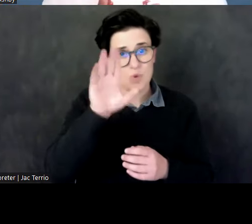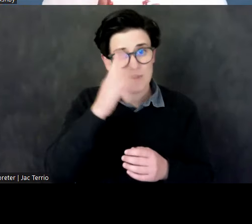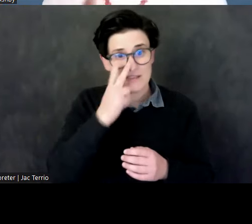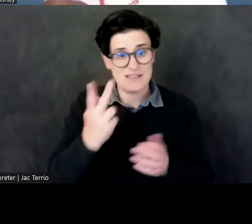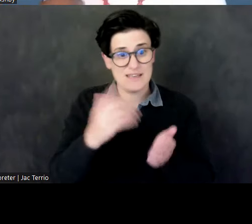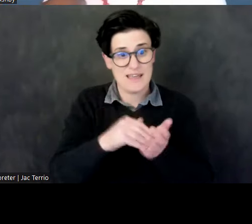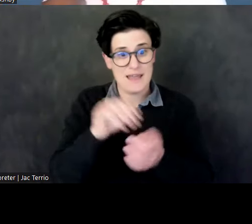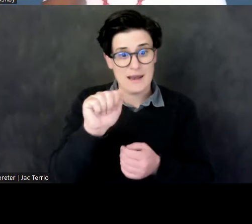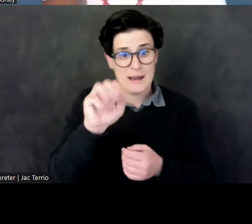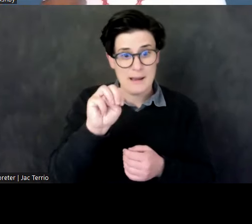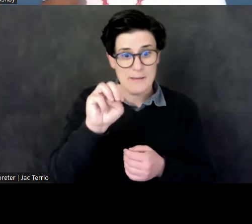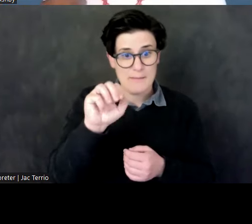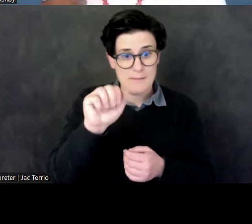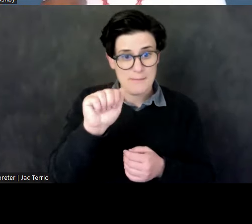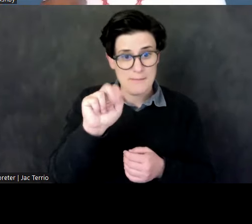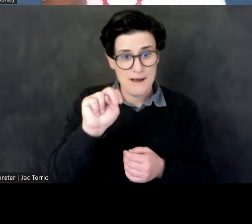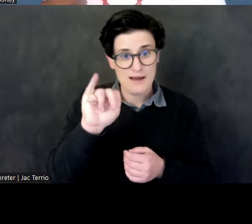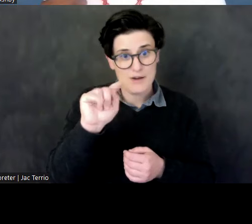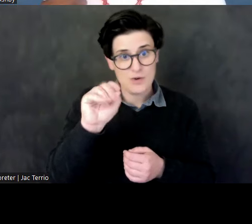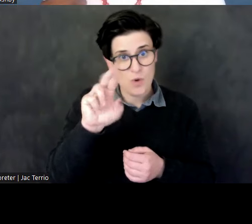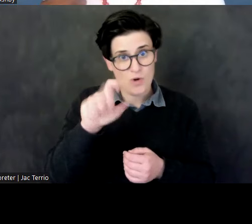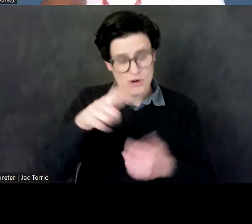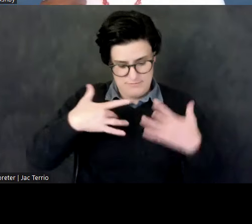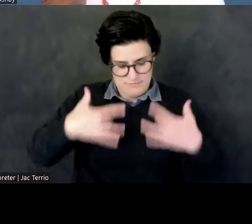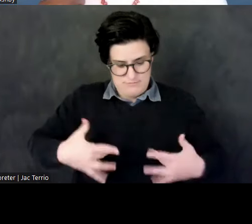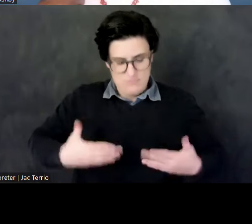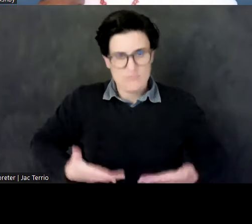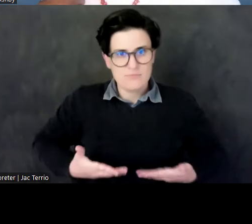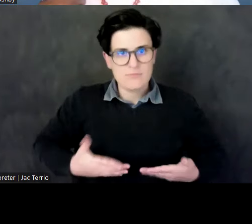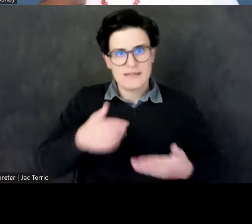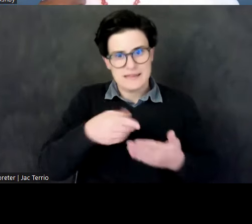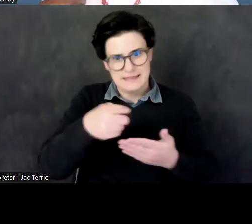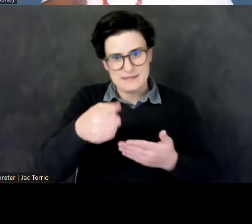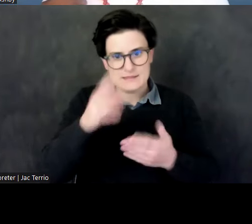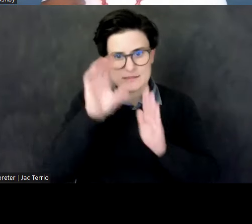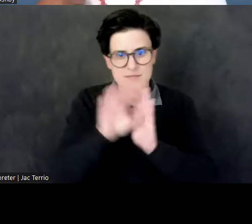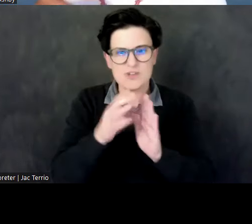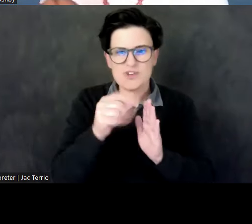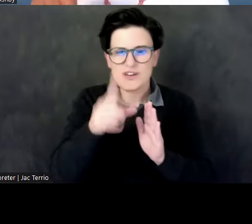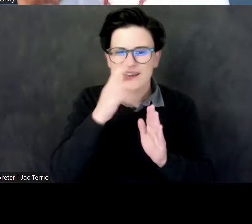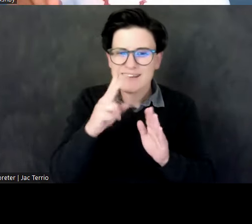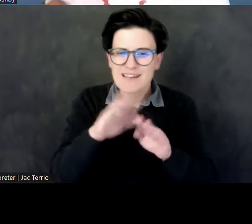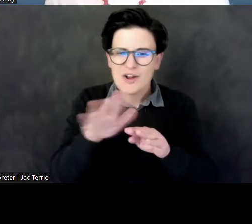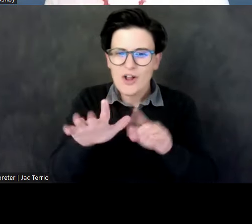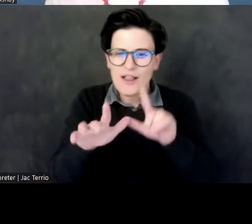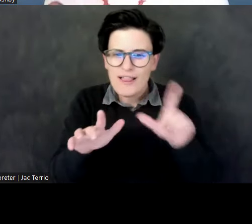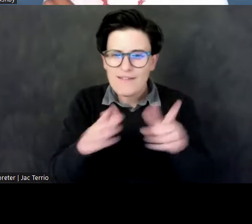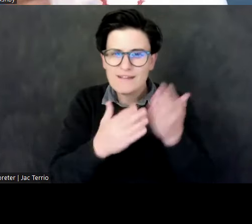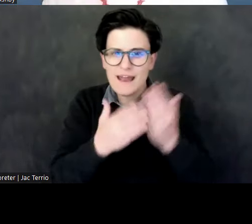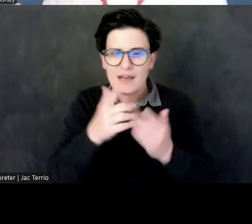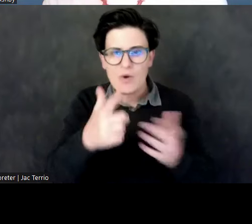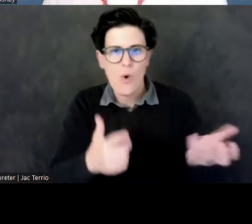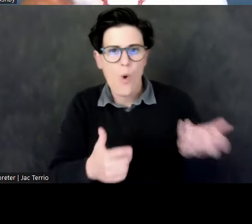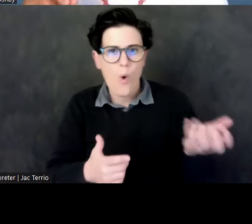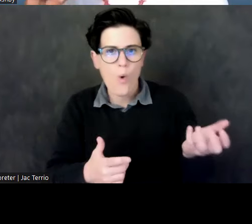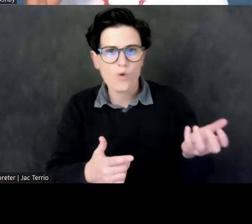is bare chested in this depiction, and perhaps you can also see in her left hand she's holding the Egyptian